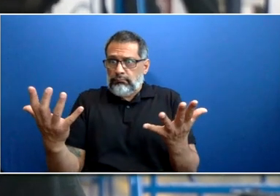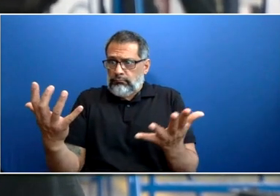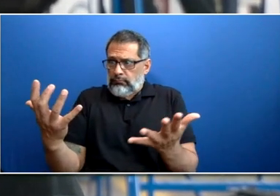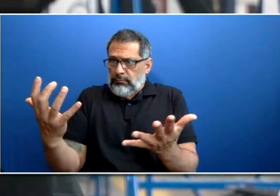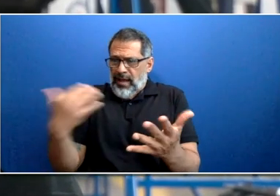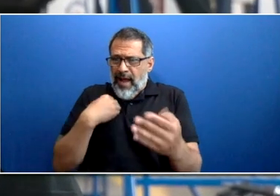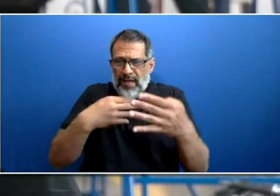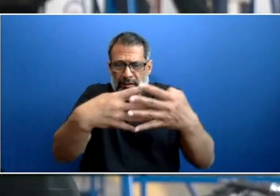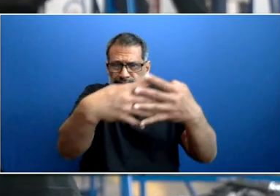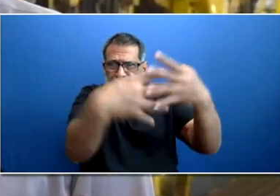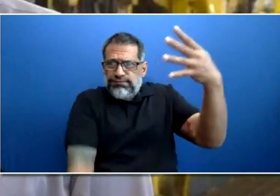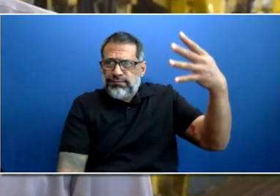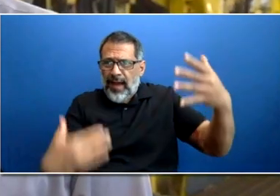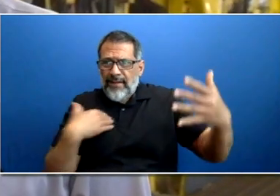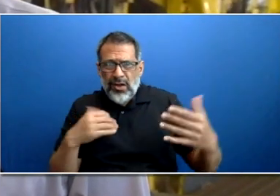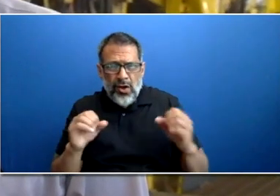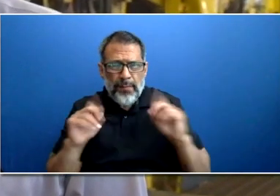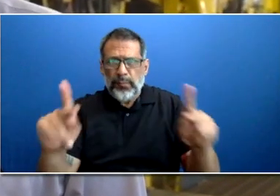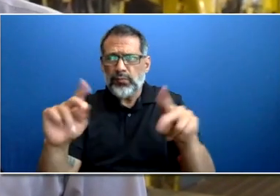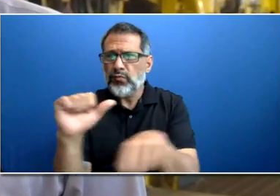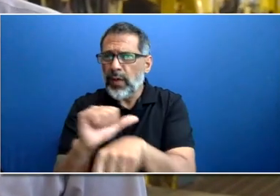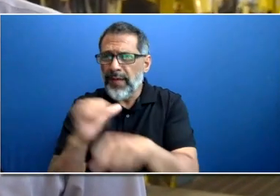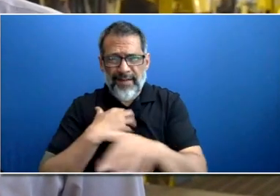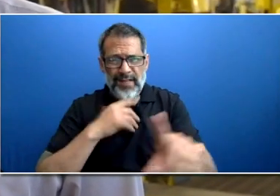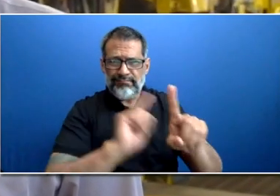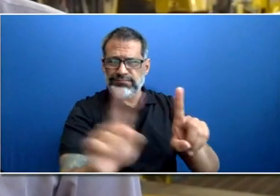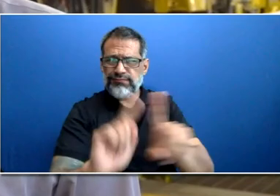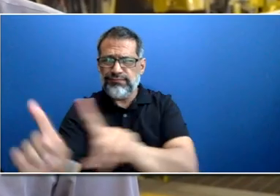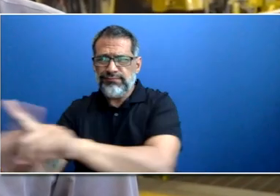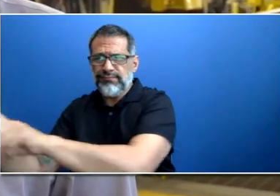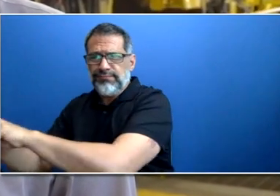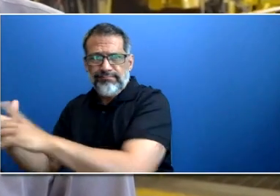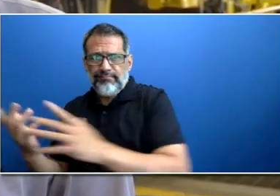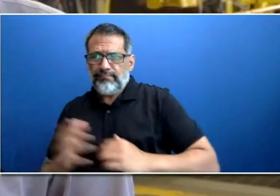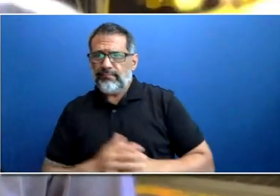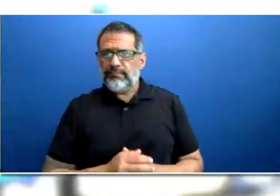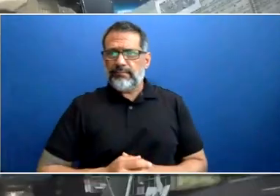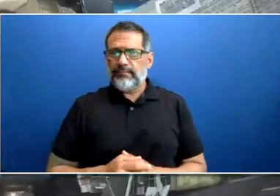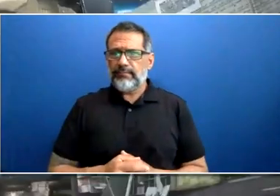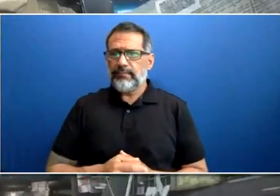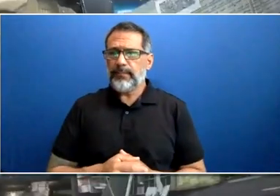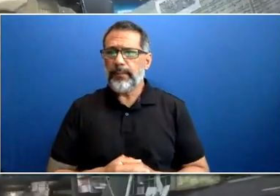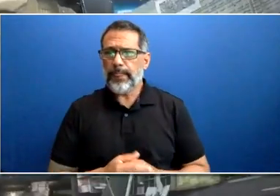limited by your ambition. Come work with us and I guarantee you won't regret it.